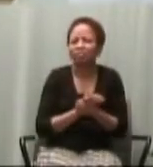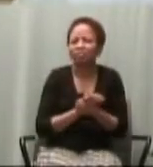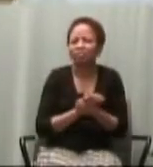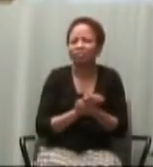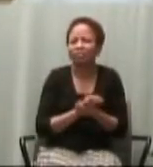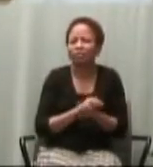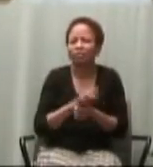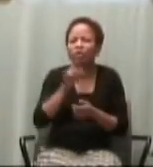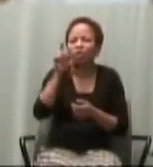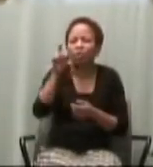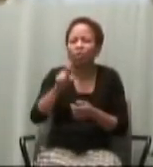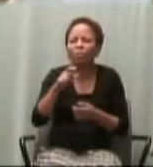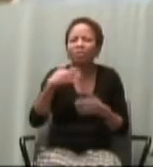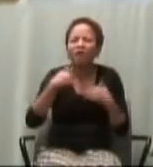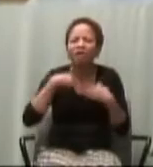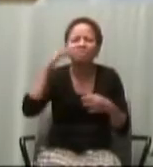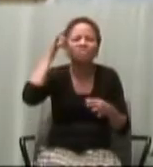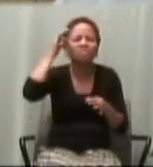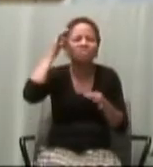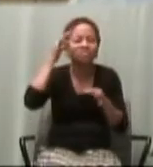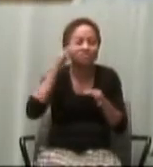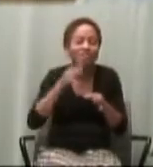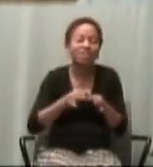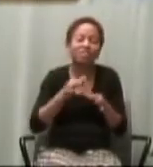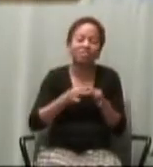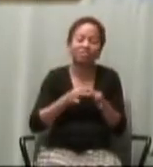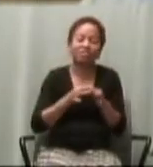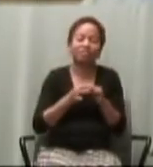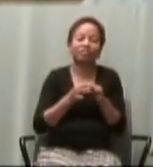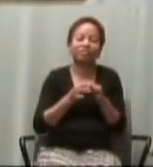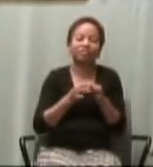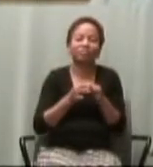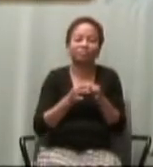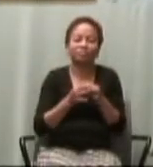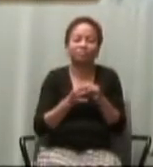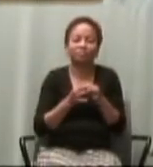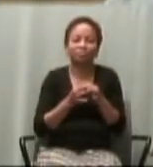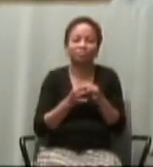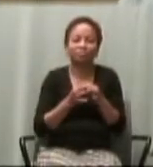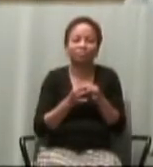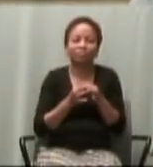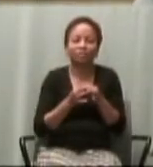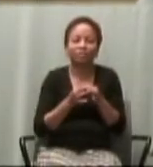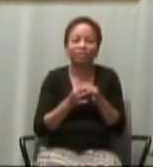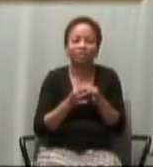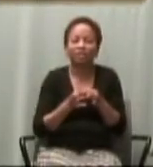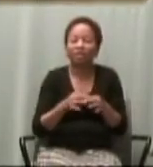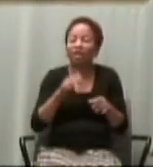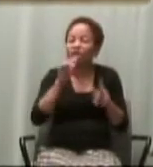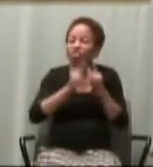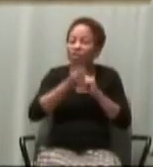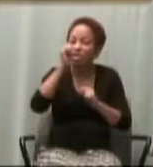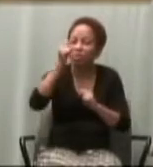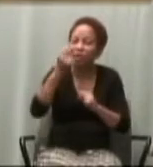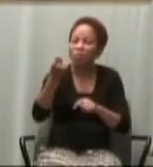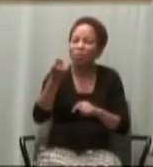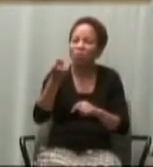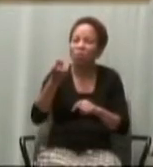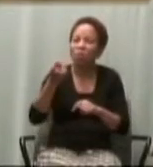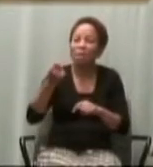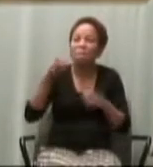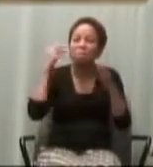Our nation has begun a year with over 17 murders unfortunately by now.